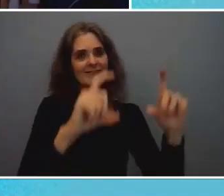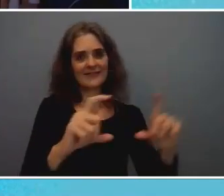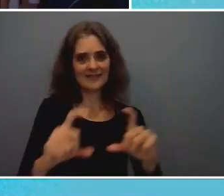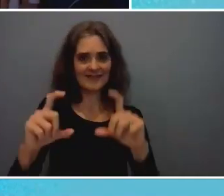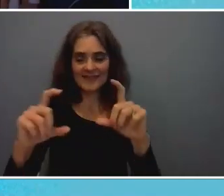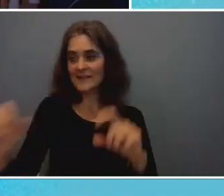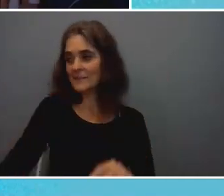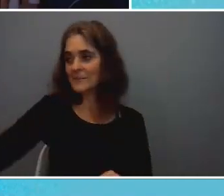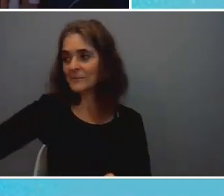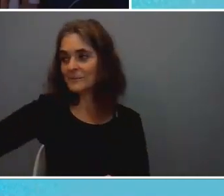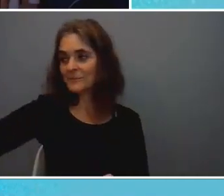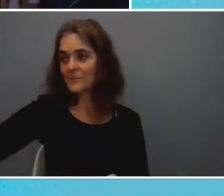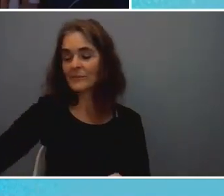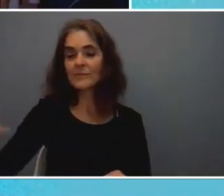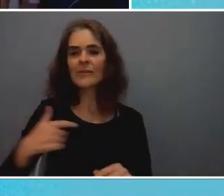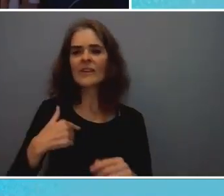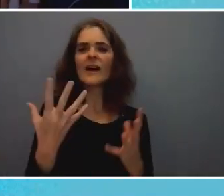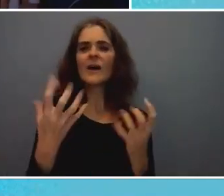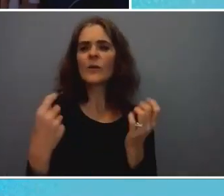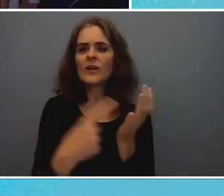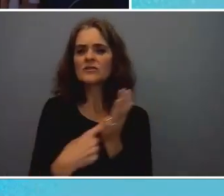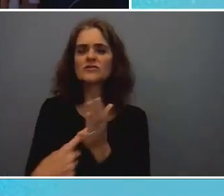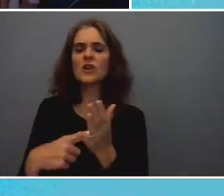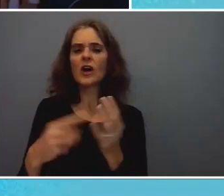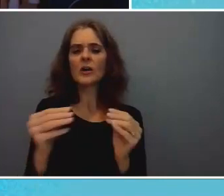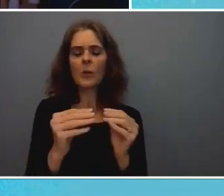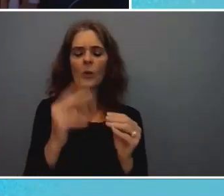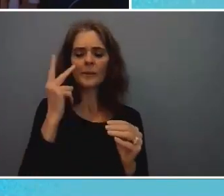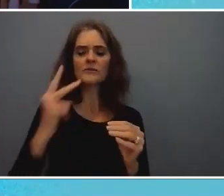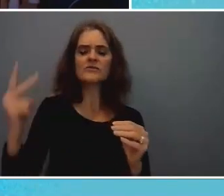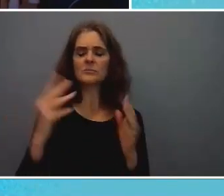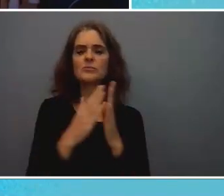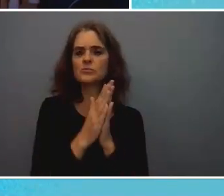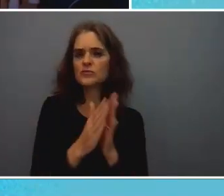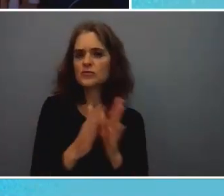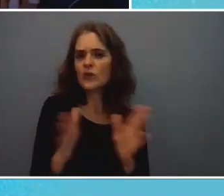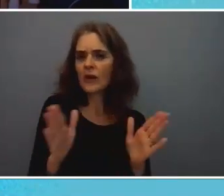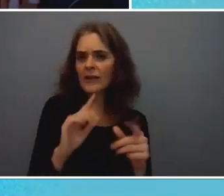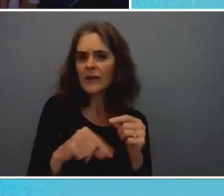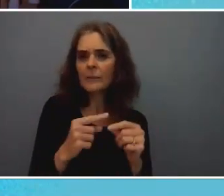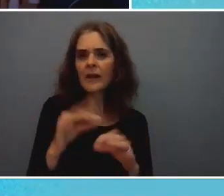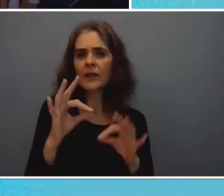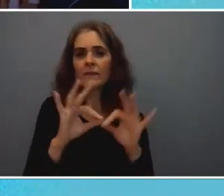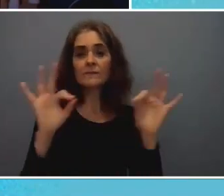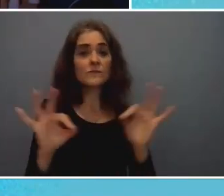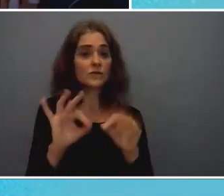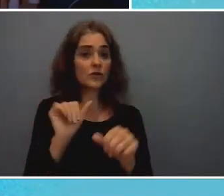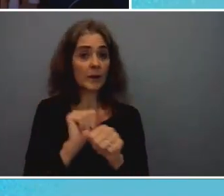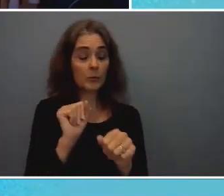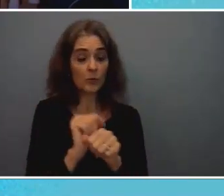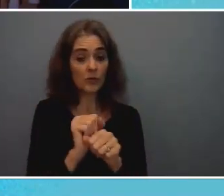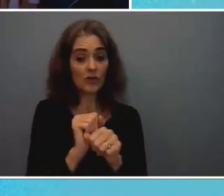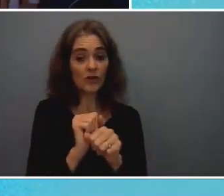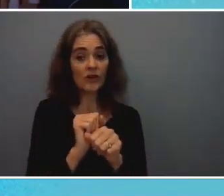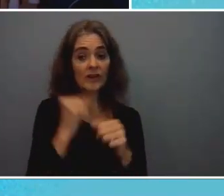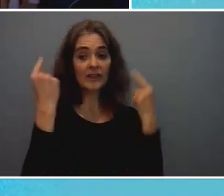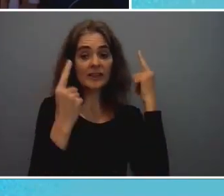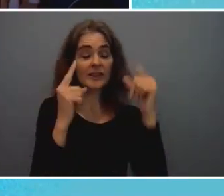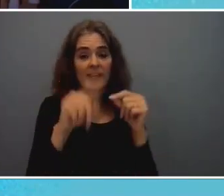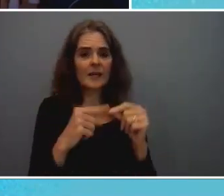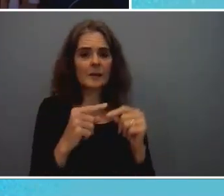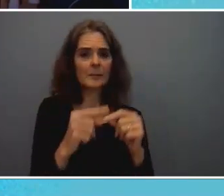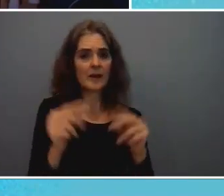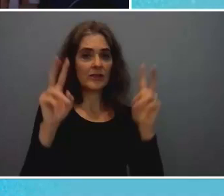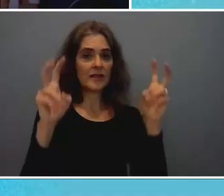back a bit and and talk more broadly about a framework for thinking about the issues that my